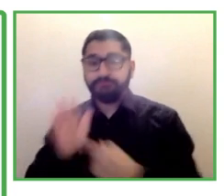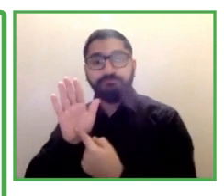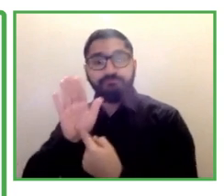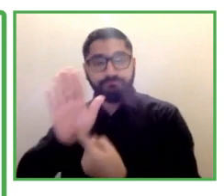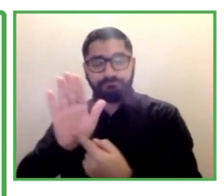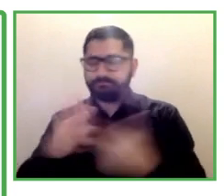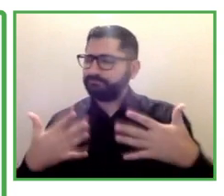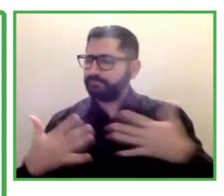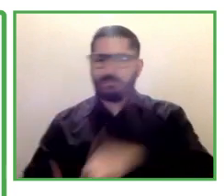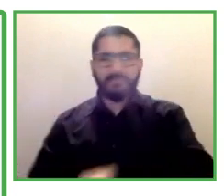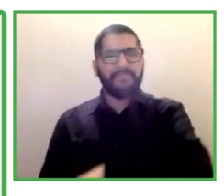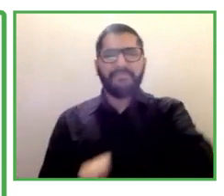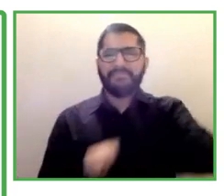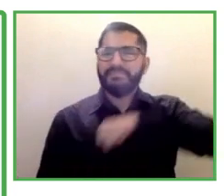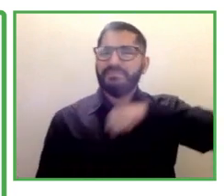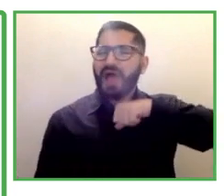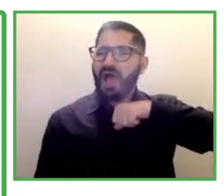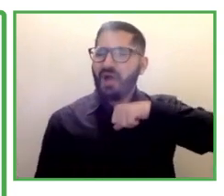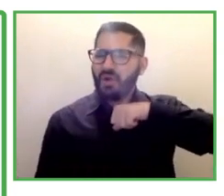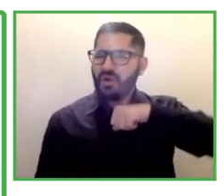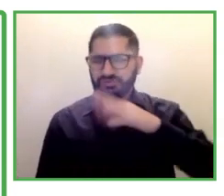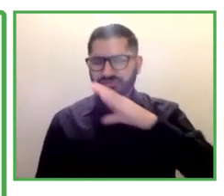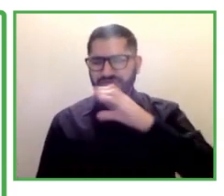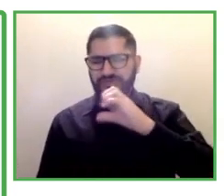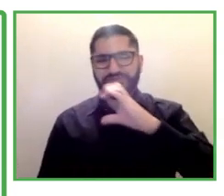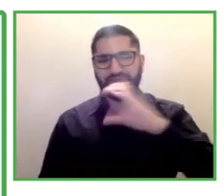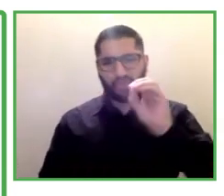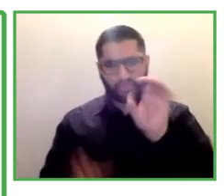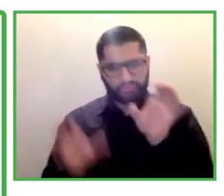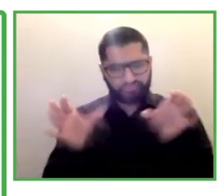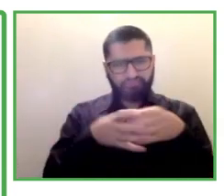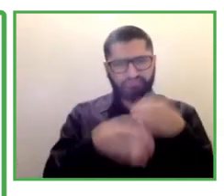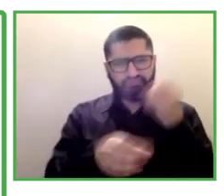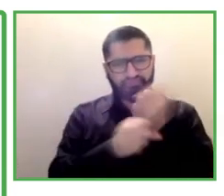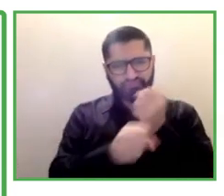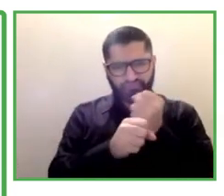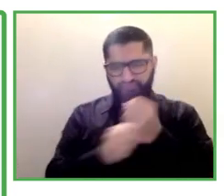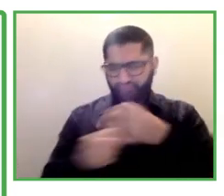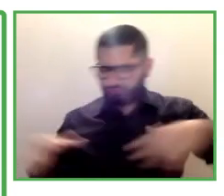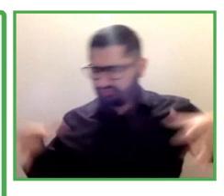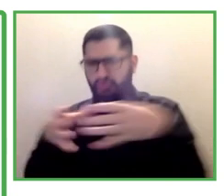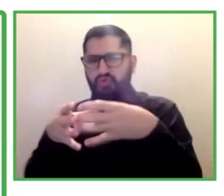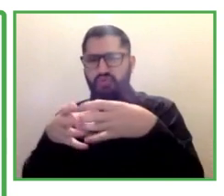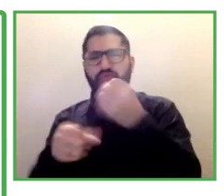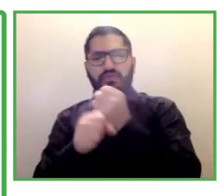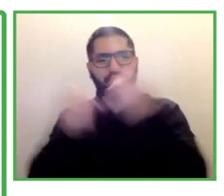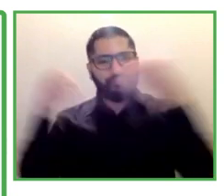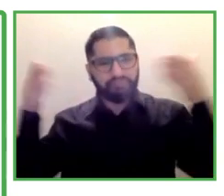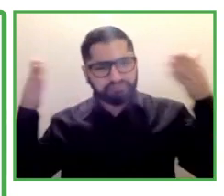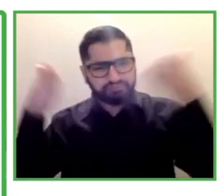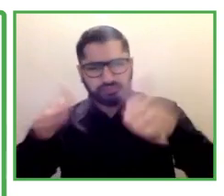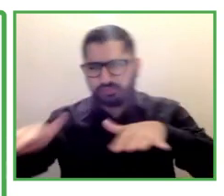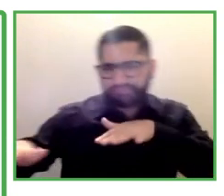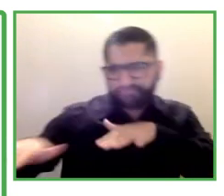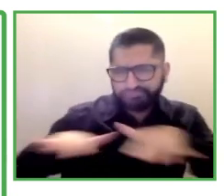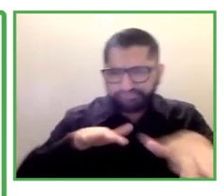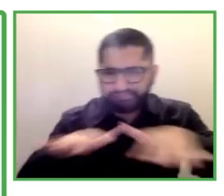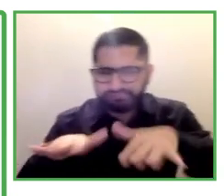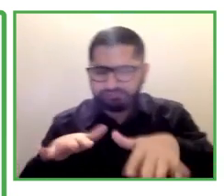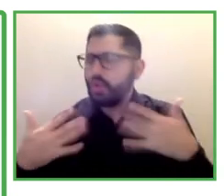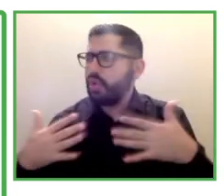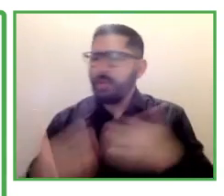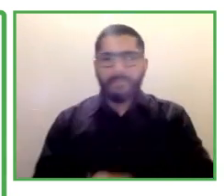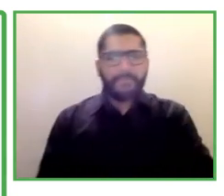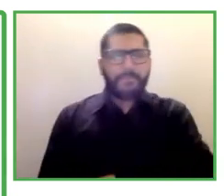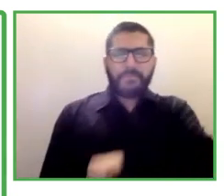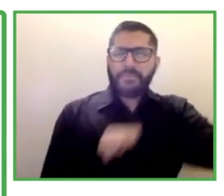projects, but most of all, proud of my employees, my partners, my volunteers, the human